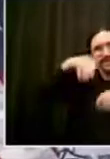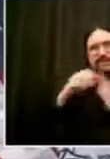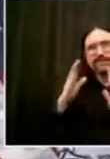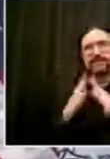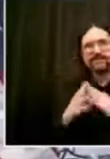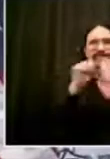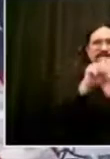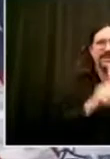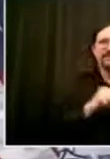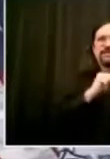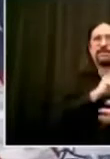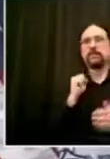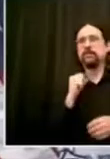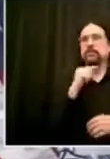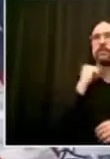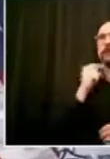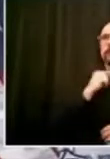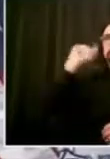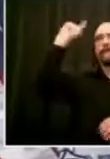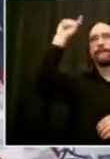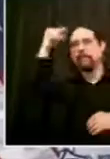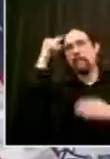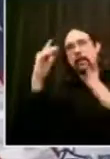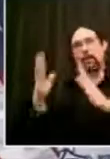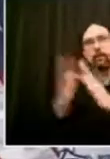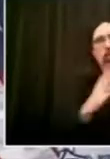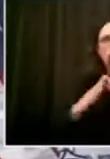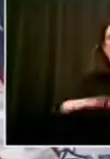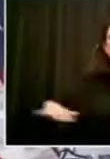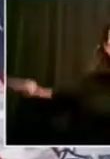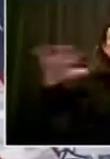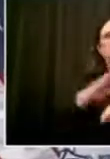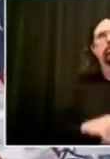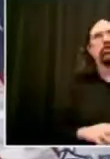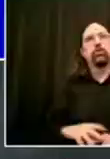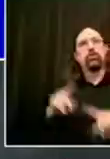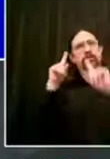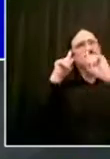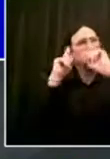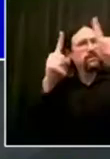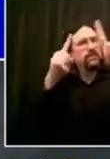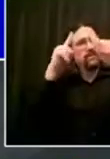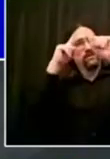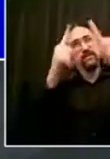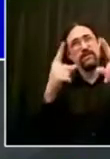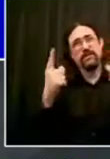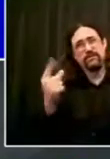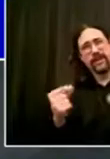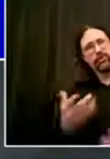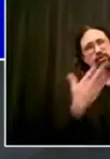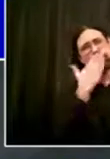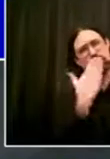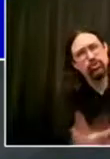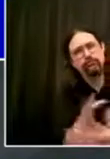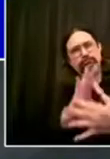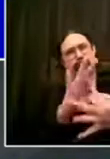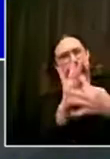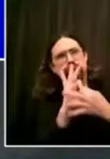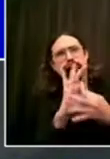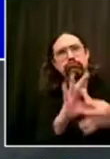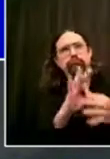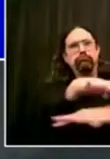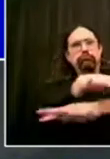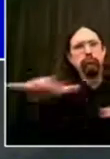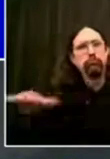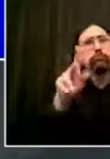Now, this weekend in Brooklyn, we'll be taking action to stop the violence. And starting on